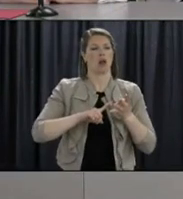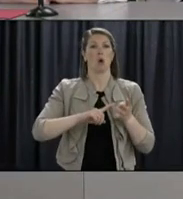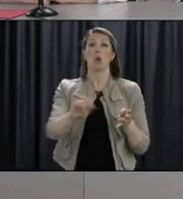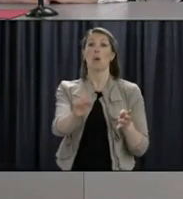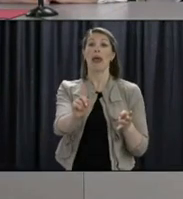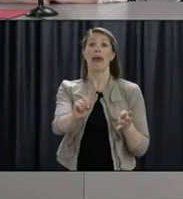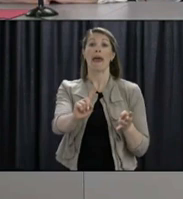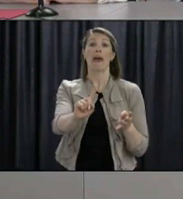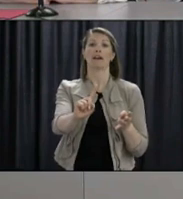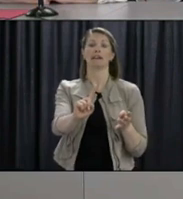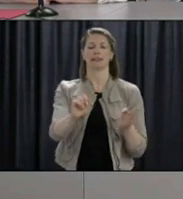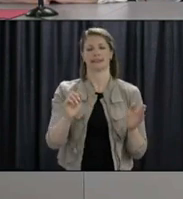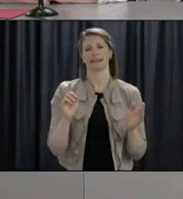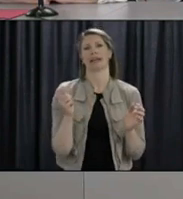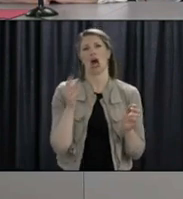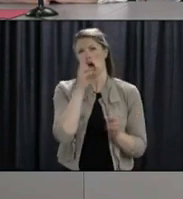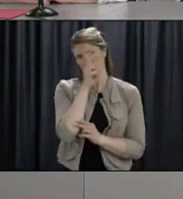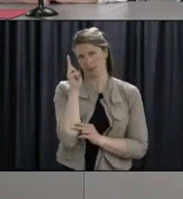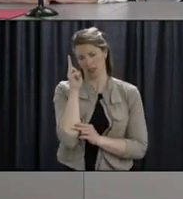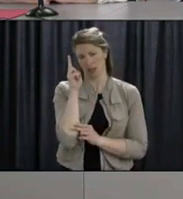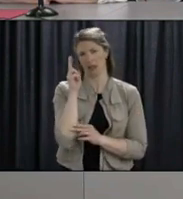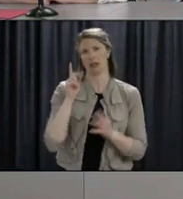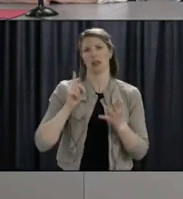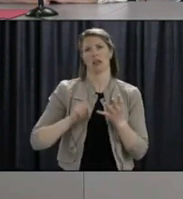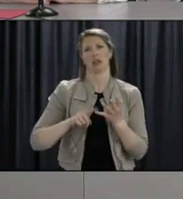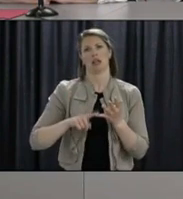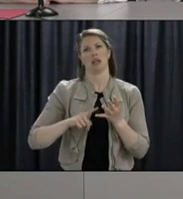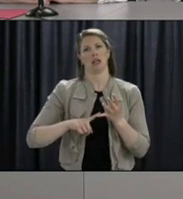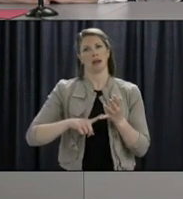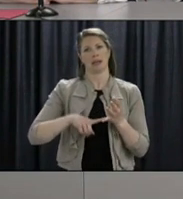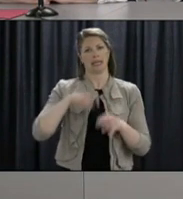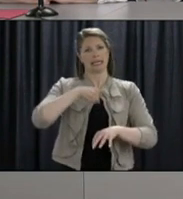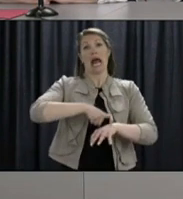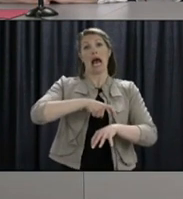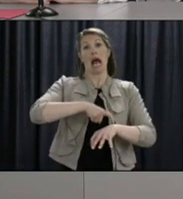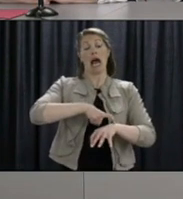next question is Marie-Isabelle Rochon of Radio Canada. Go ahead.